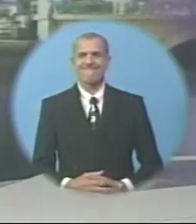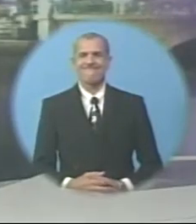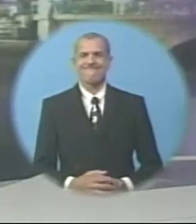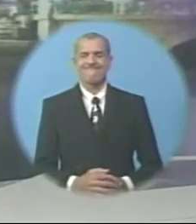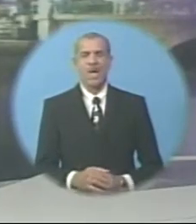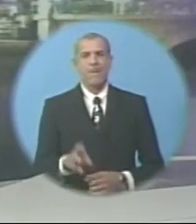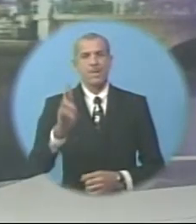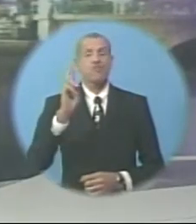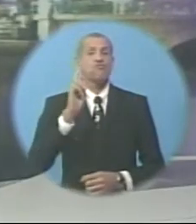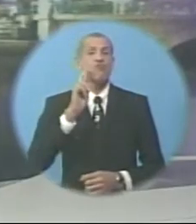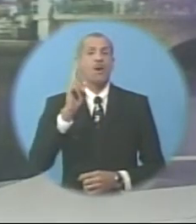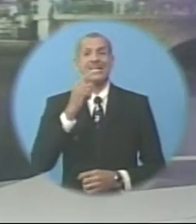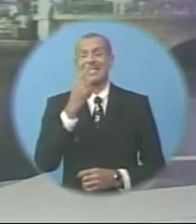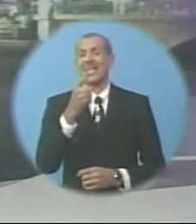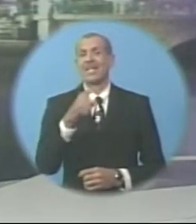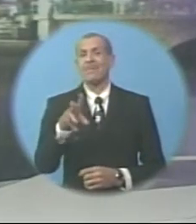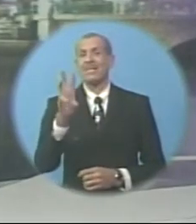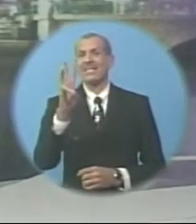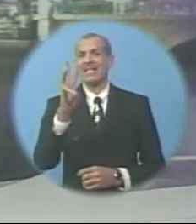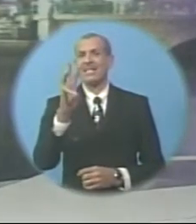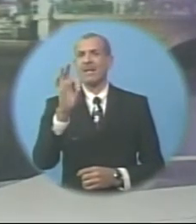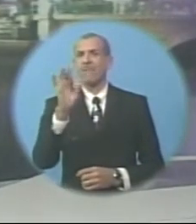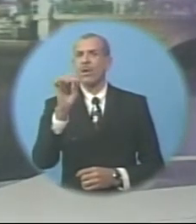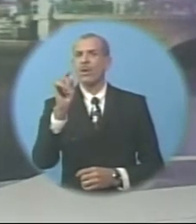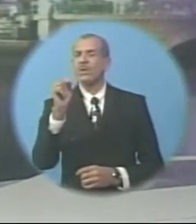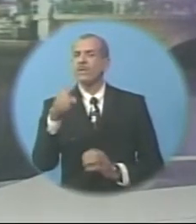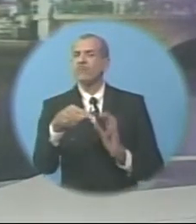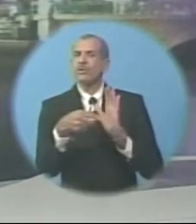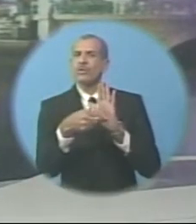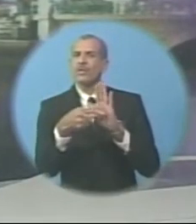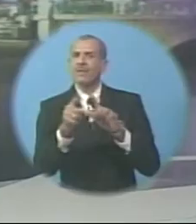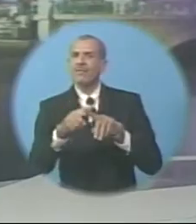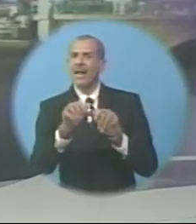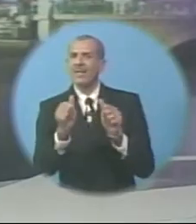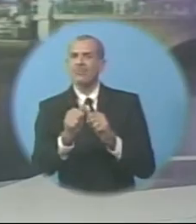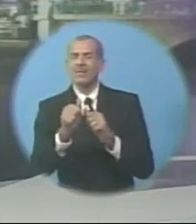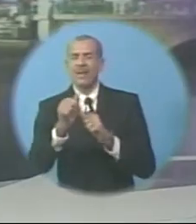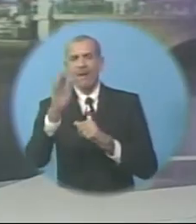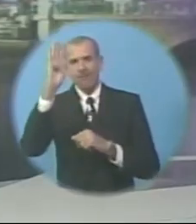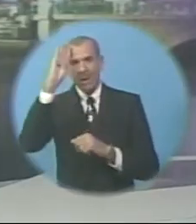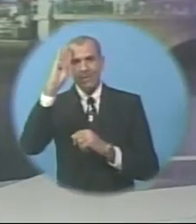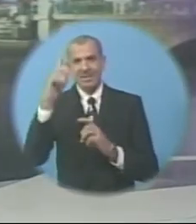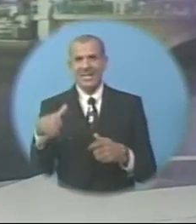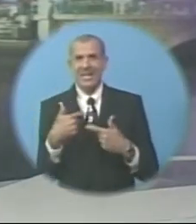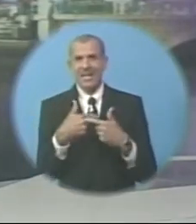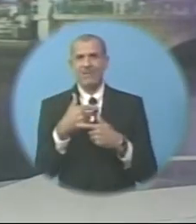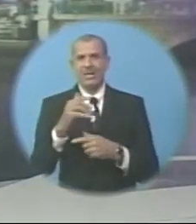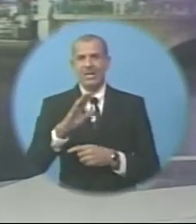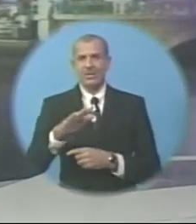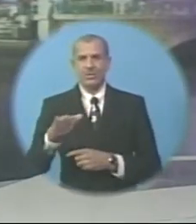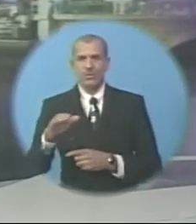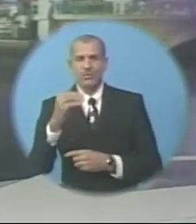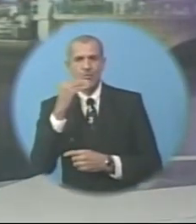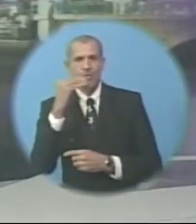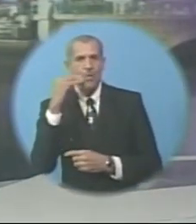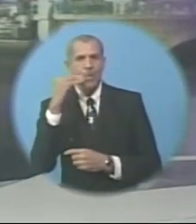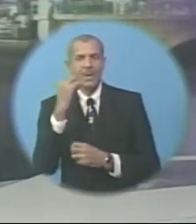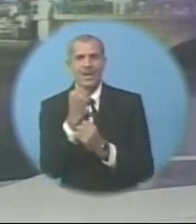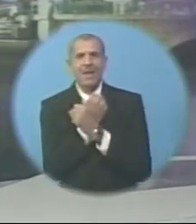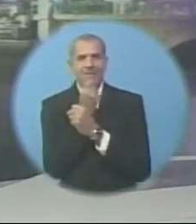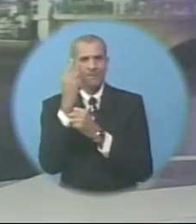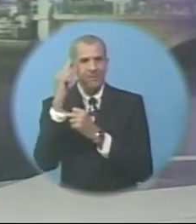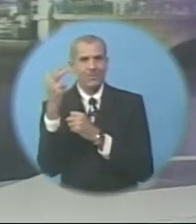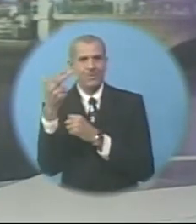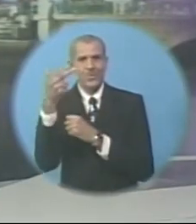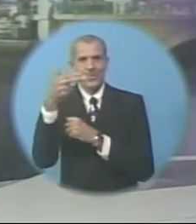Ms. Rouse says there will be six floats which will depict various aspects of Mr. Barrow's life, including his childhood home and his love for sailing.